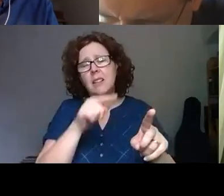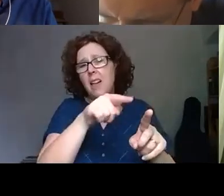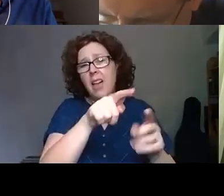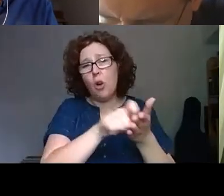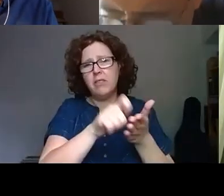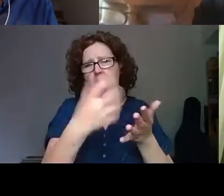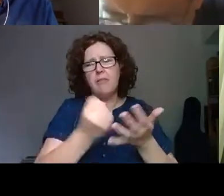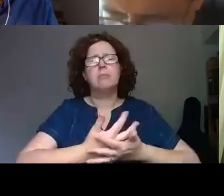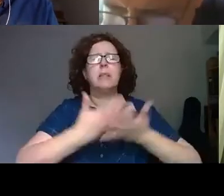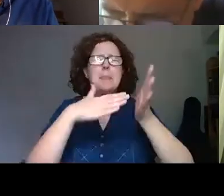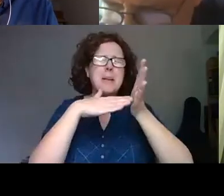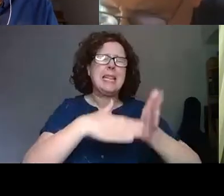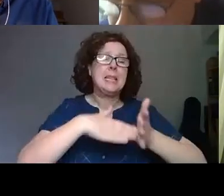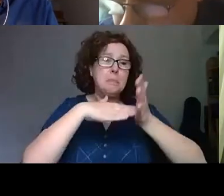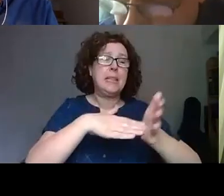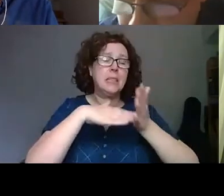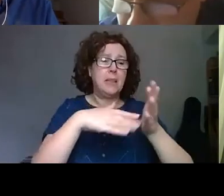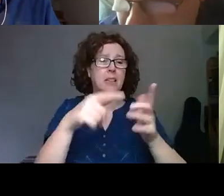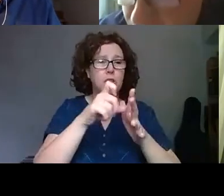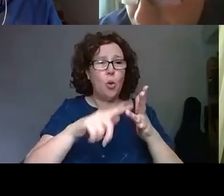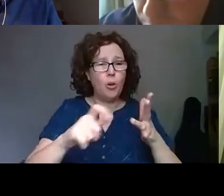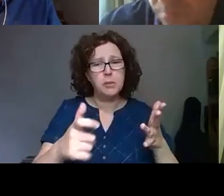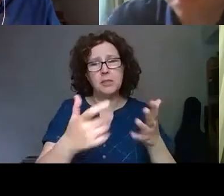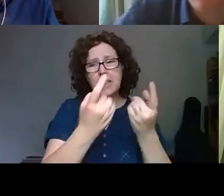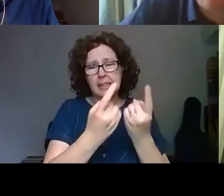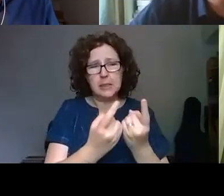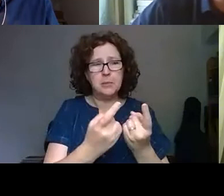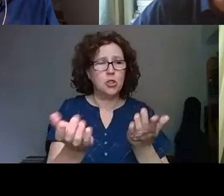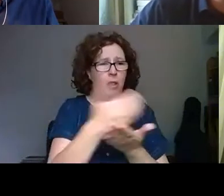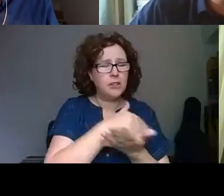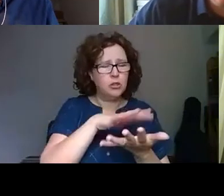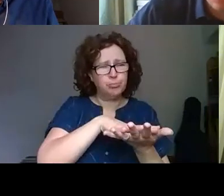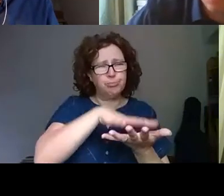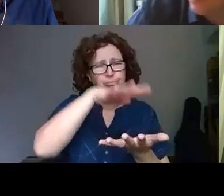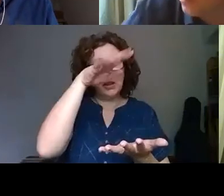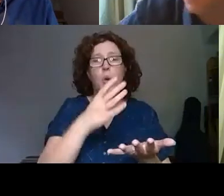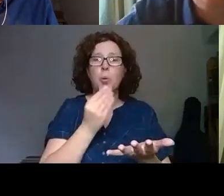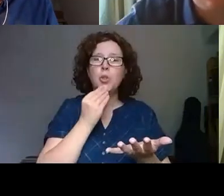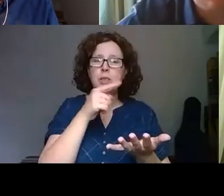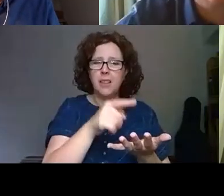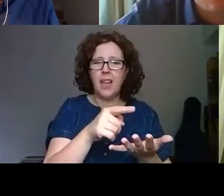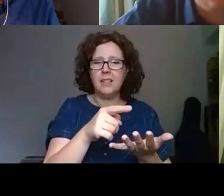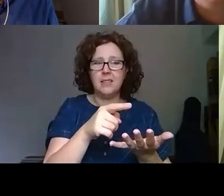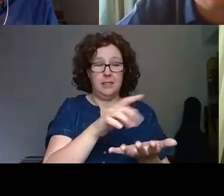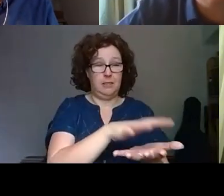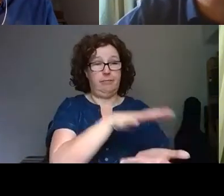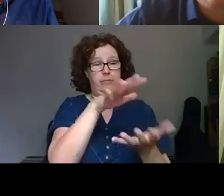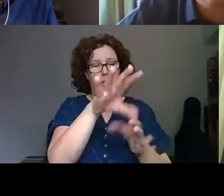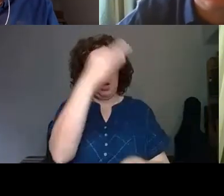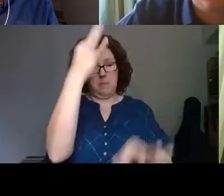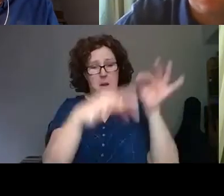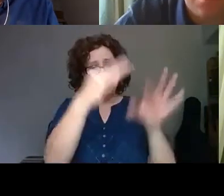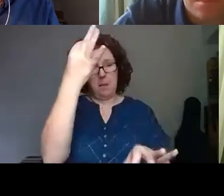of documents and items and collections. But we're using using that that wide archive to pull out 100